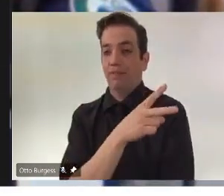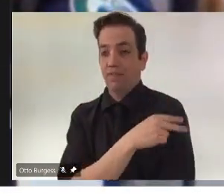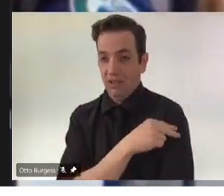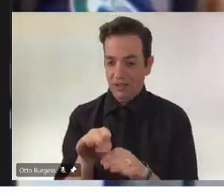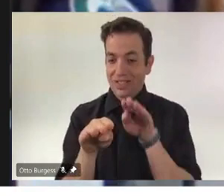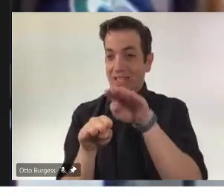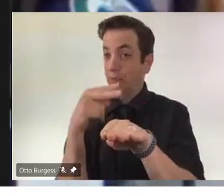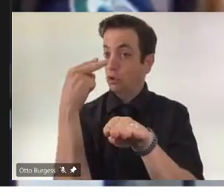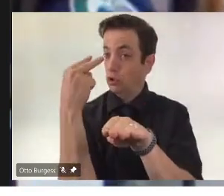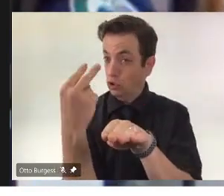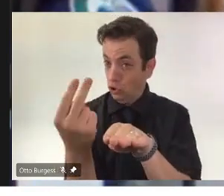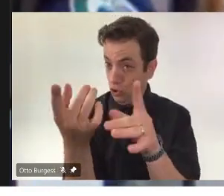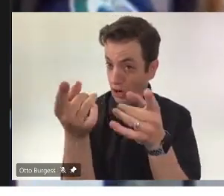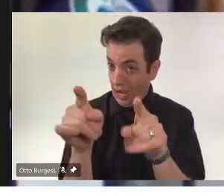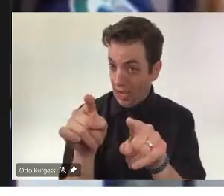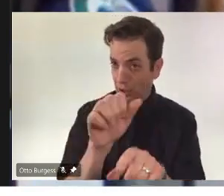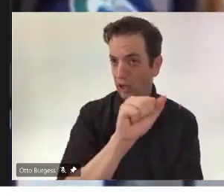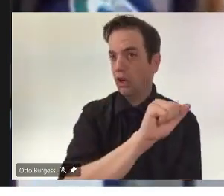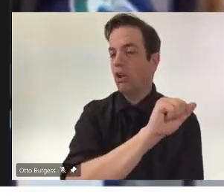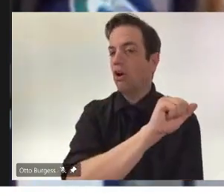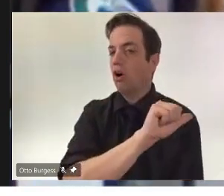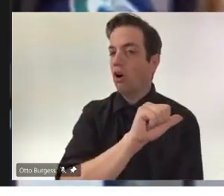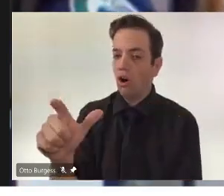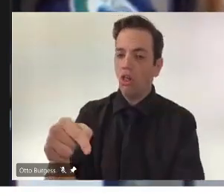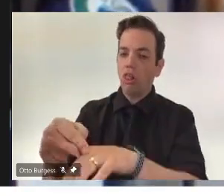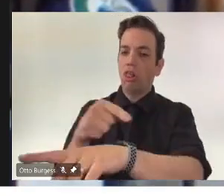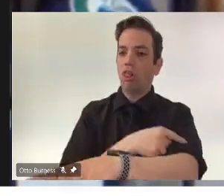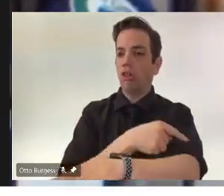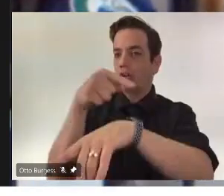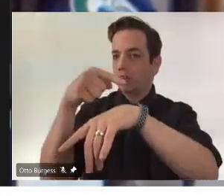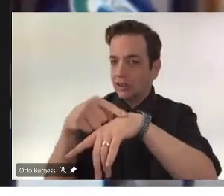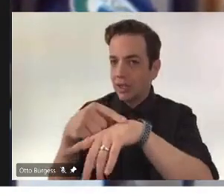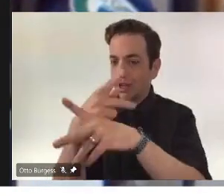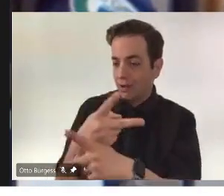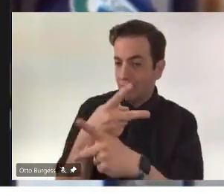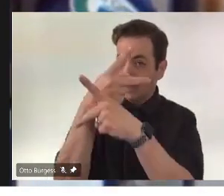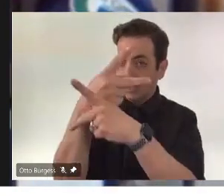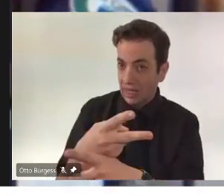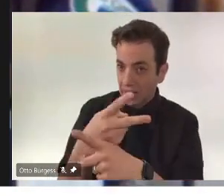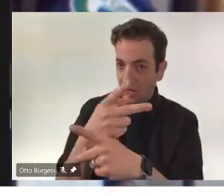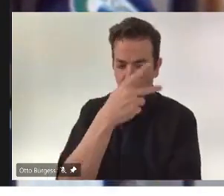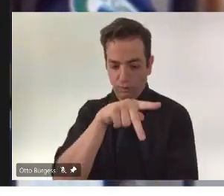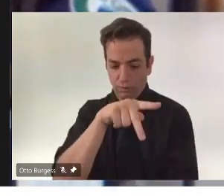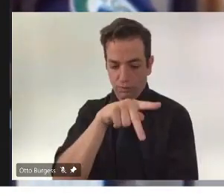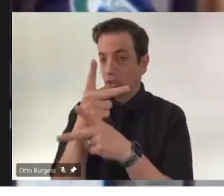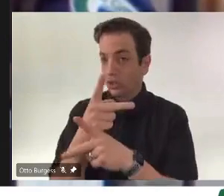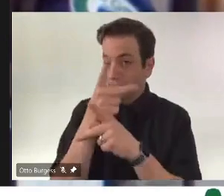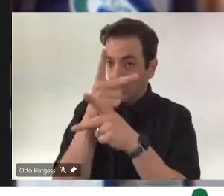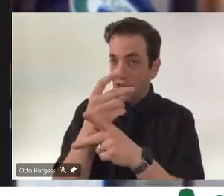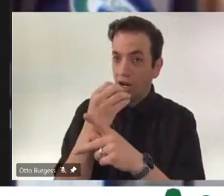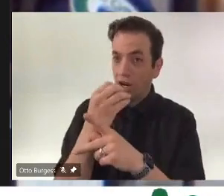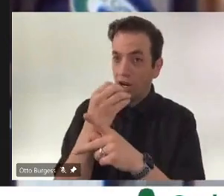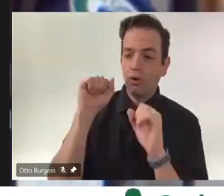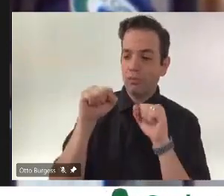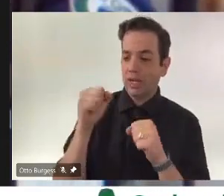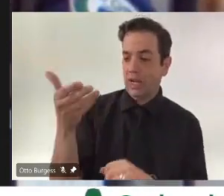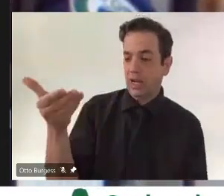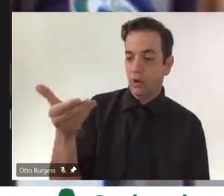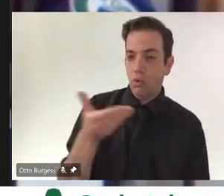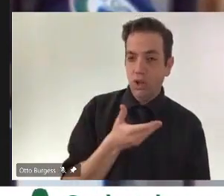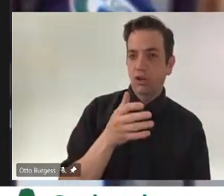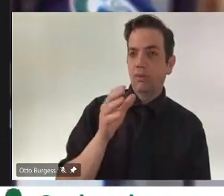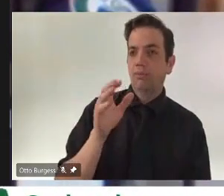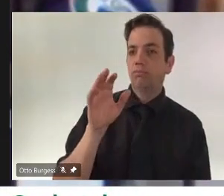care and personal care homes will be able to welcome four visitors at a time indoors and nine visitors at a time outdoors.